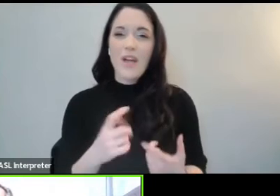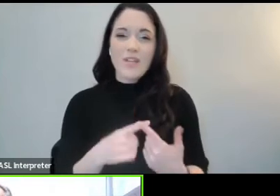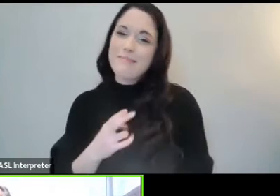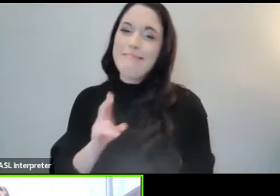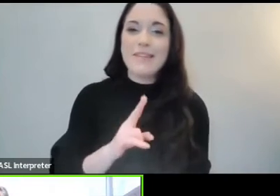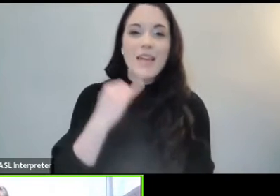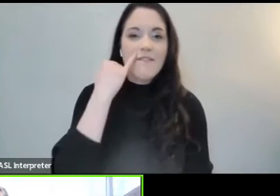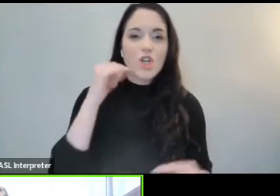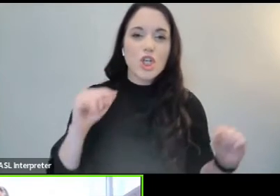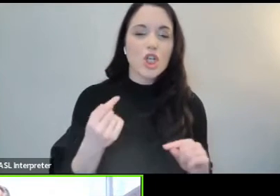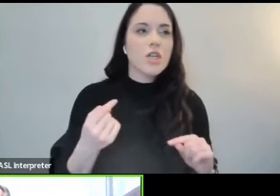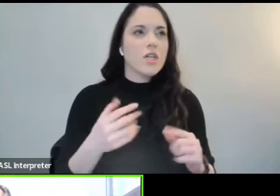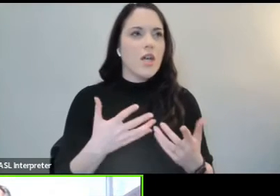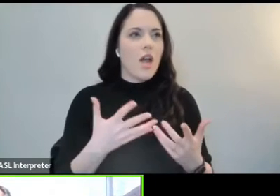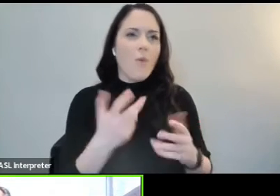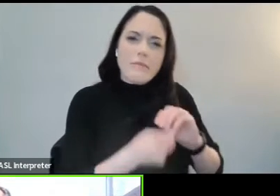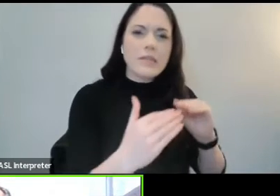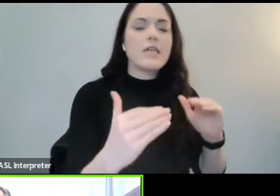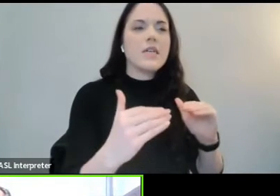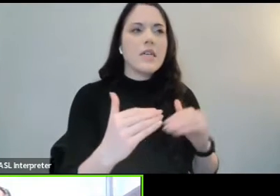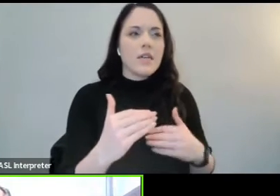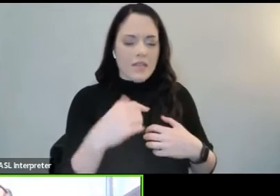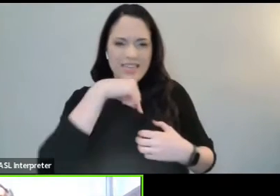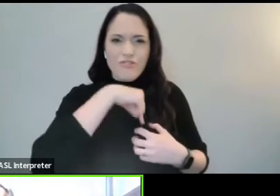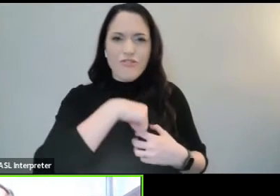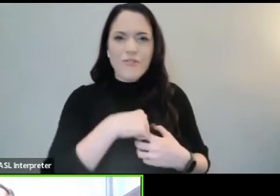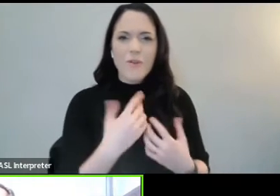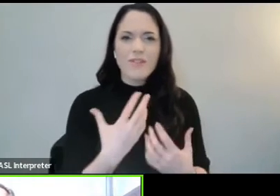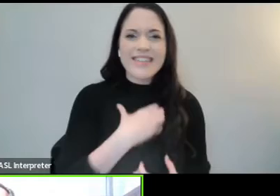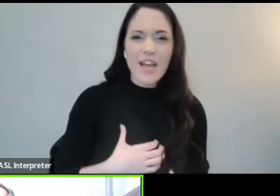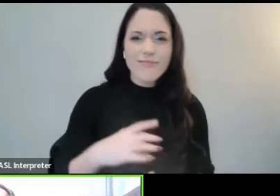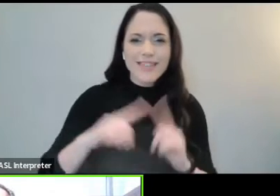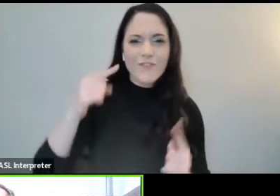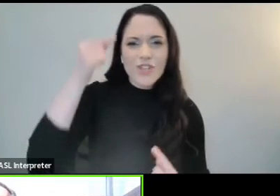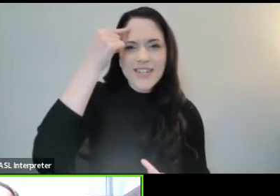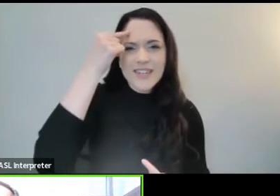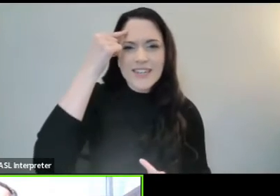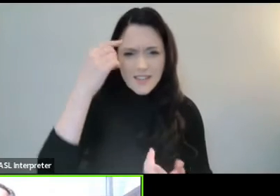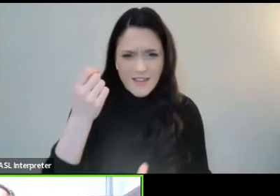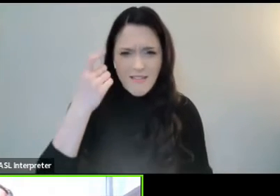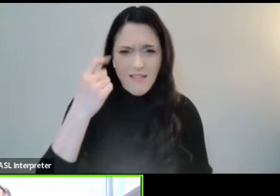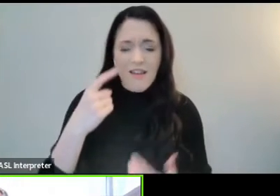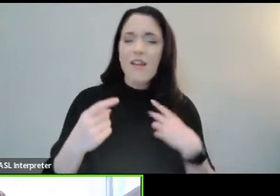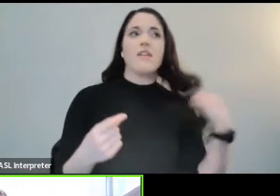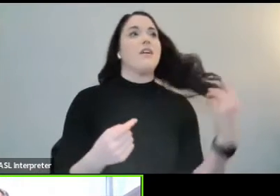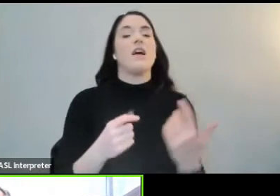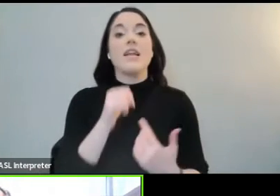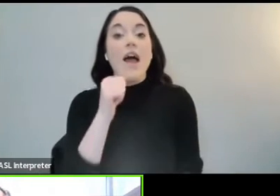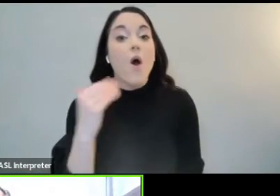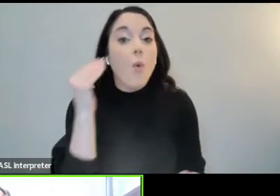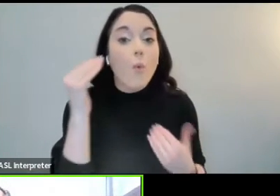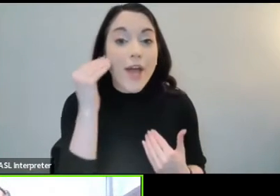I want to be more loving in my heart, that with unconscious awareness and deliberate intent,